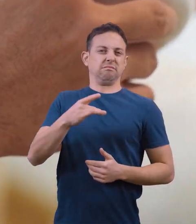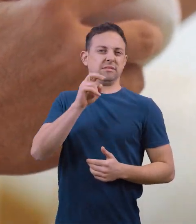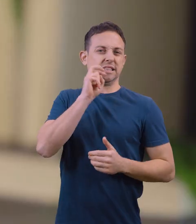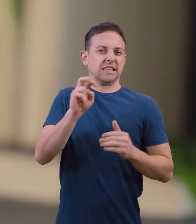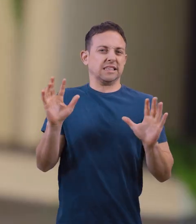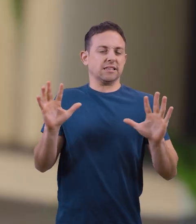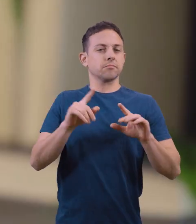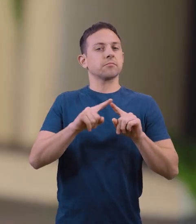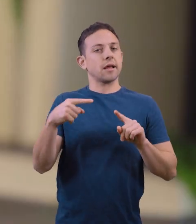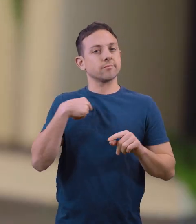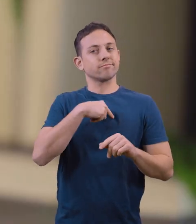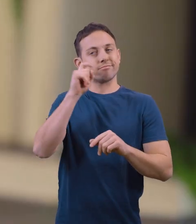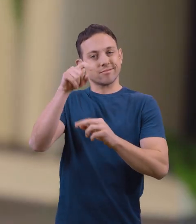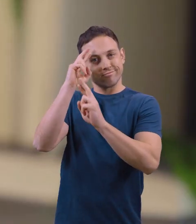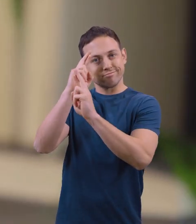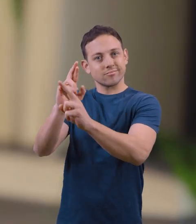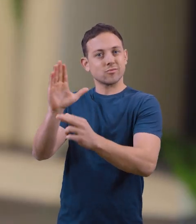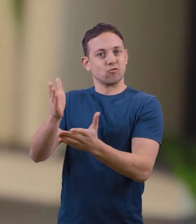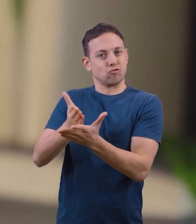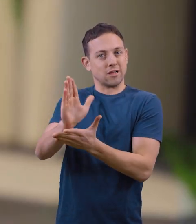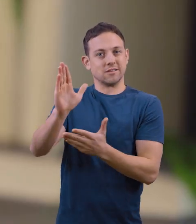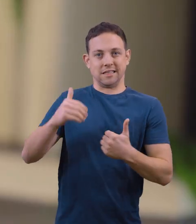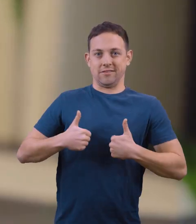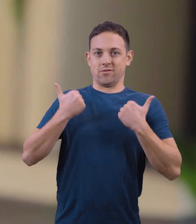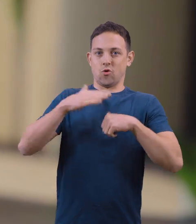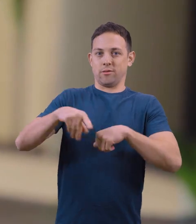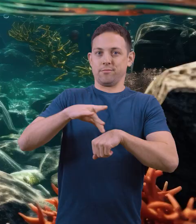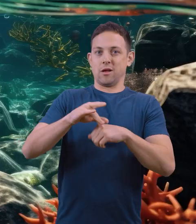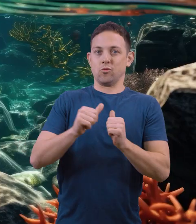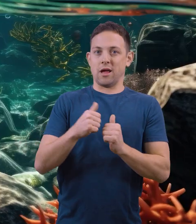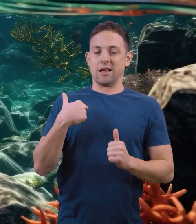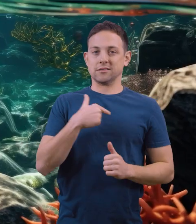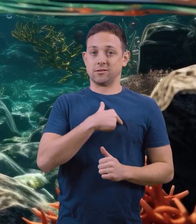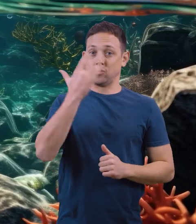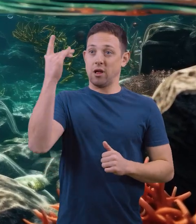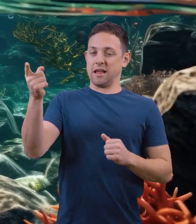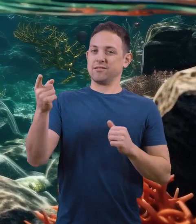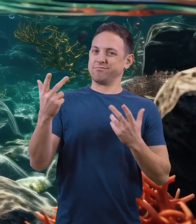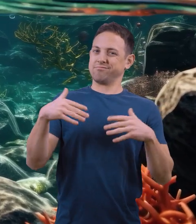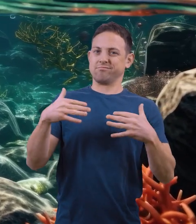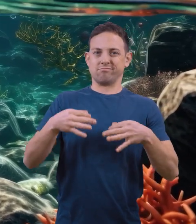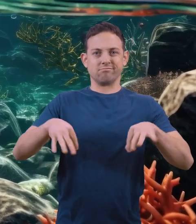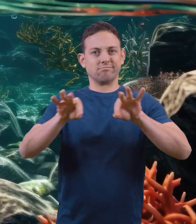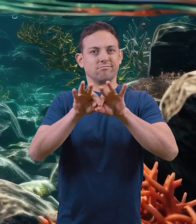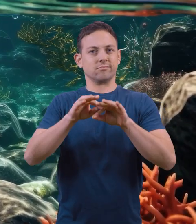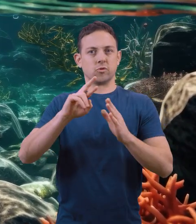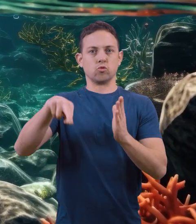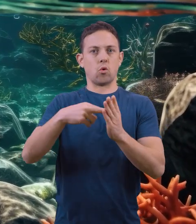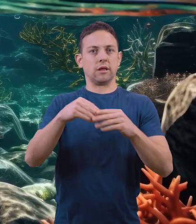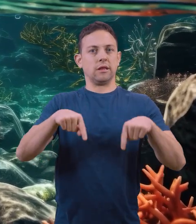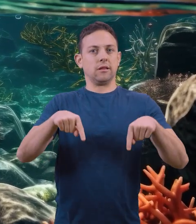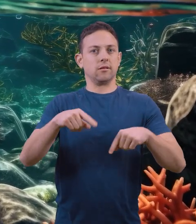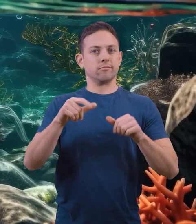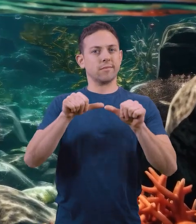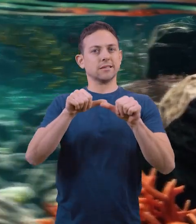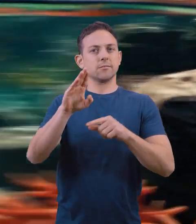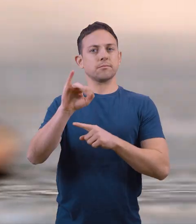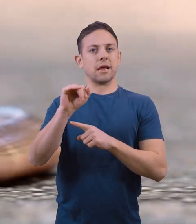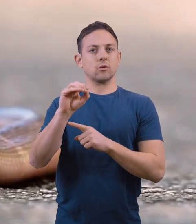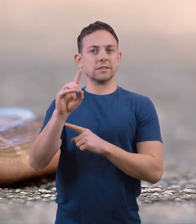snakes, we must respect their right to live on the planet with us, because they play an essential role in maintaining biodiversity.